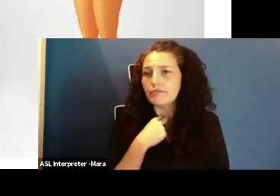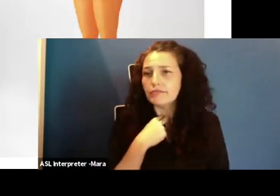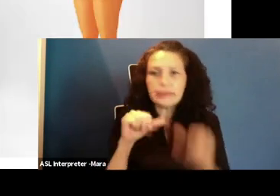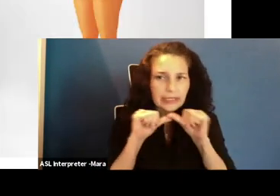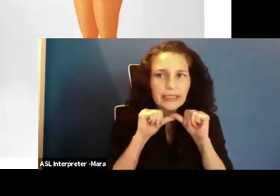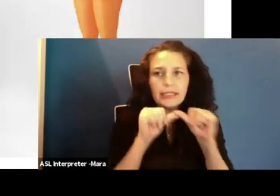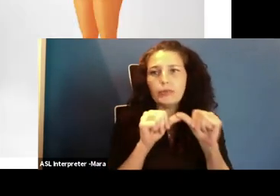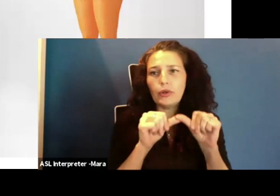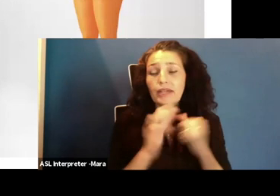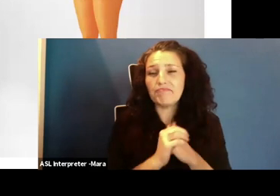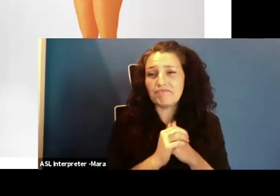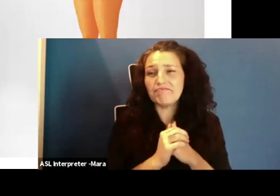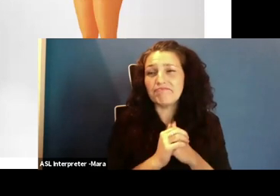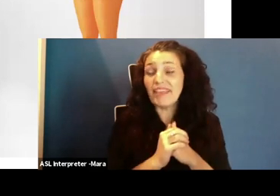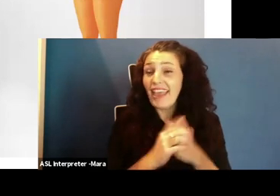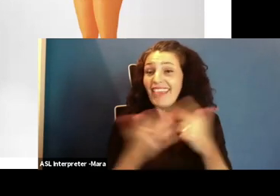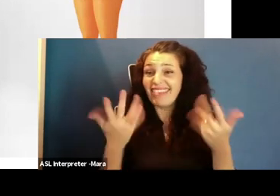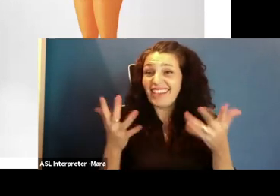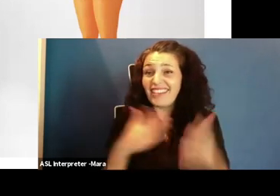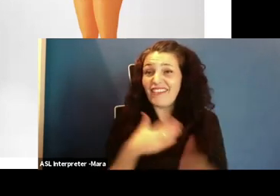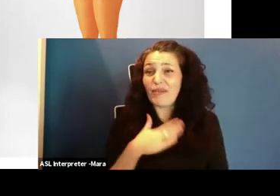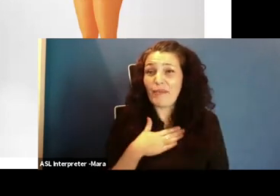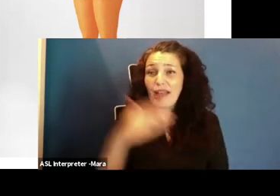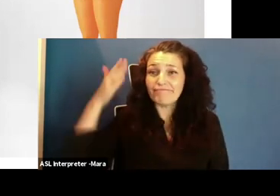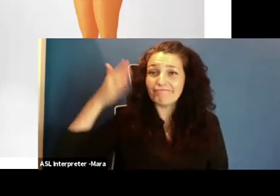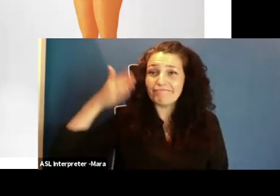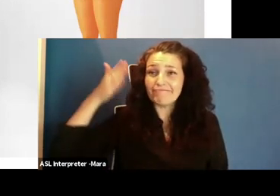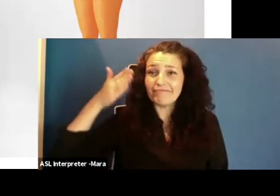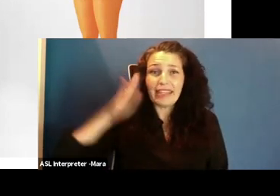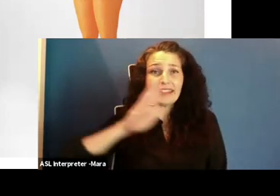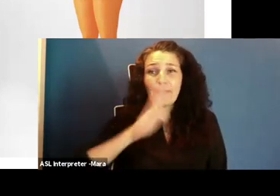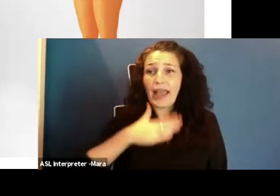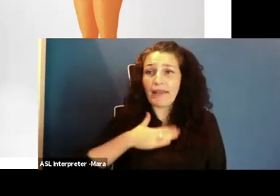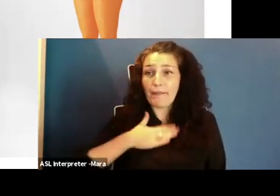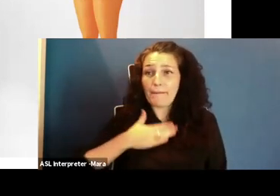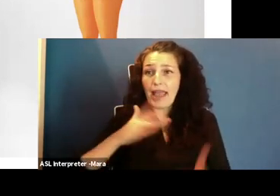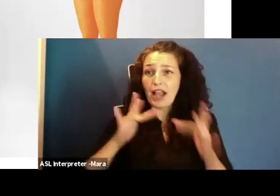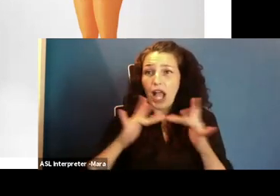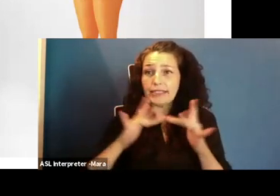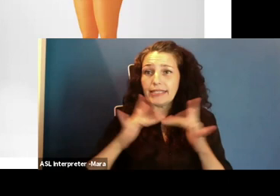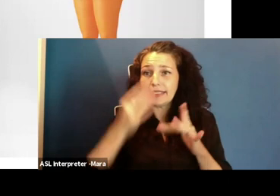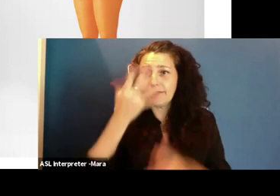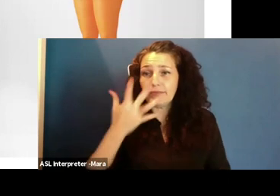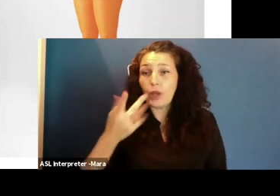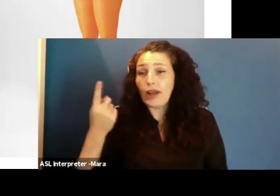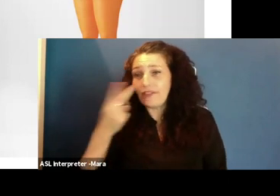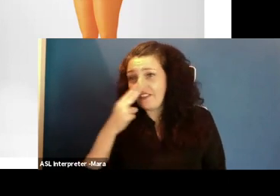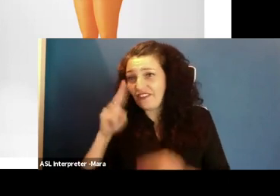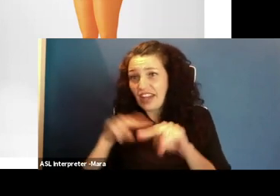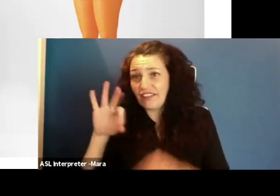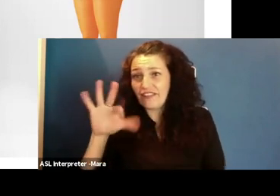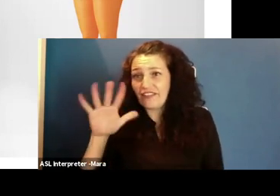And that is all that I have. This is my contact information. And one fun fact is myself, along with Ashley,